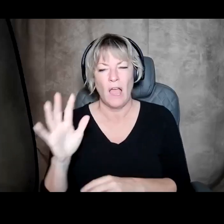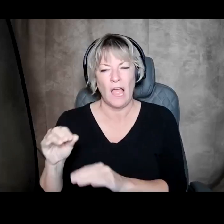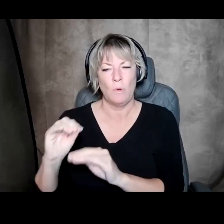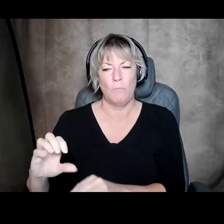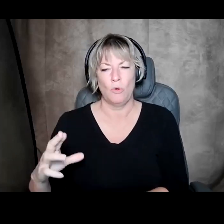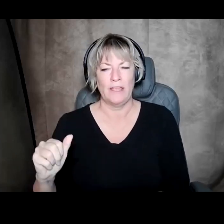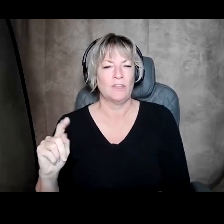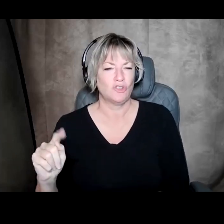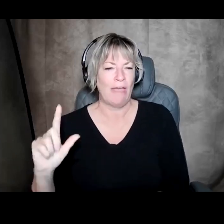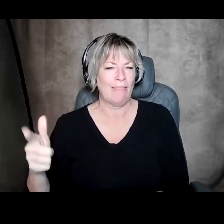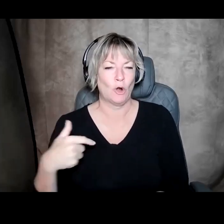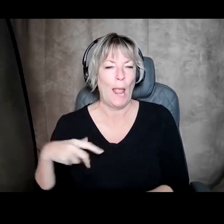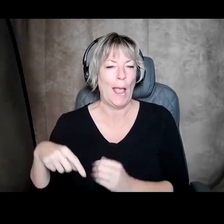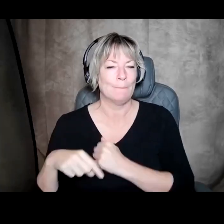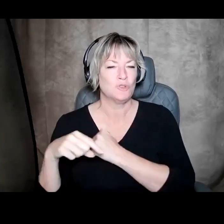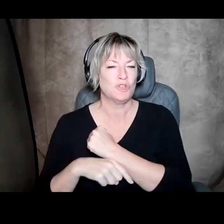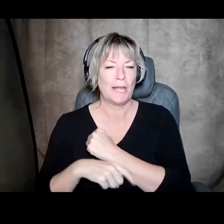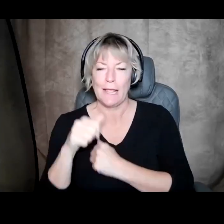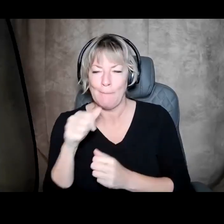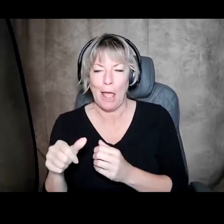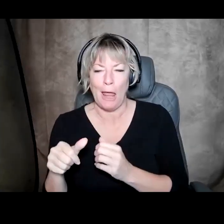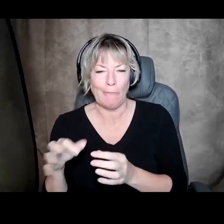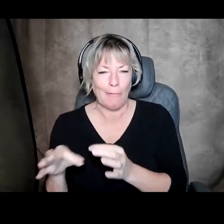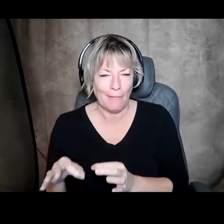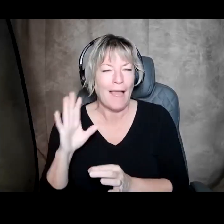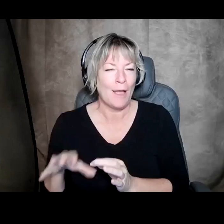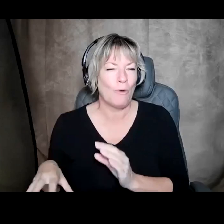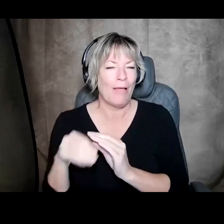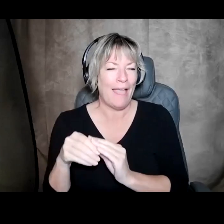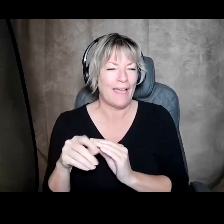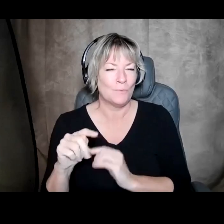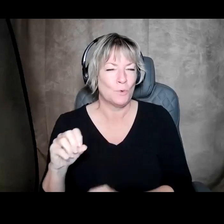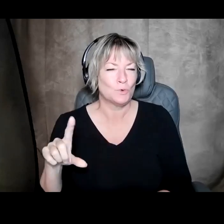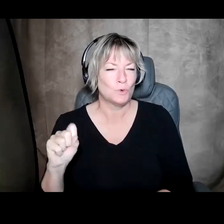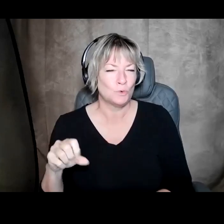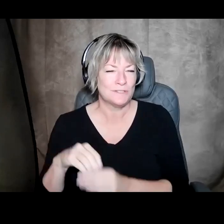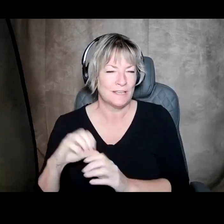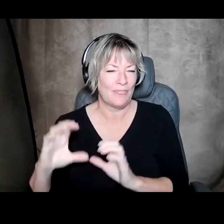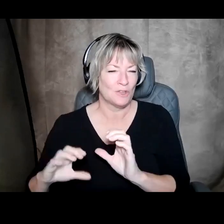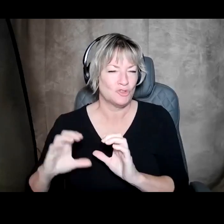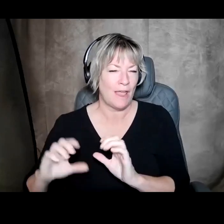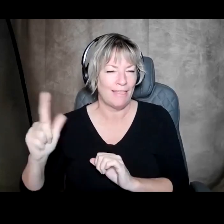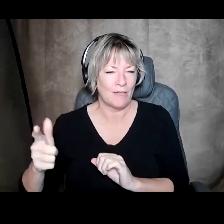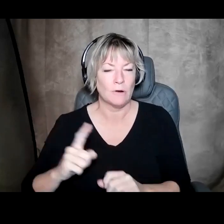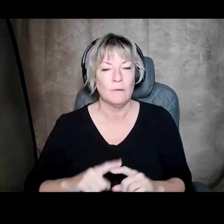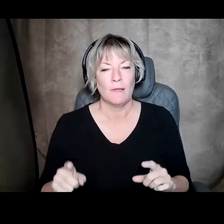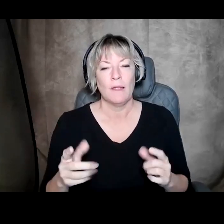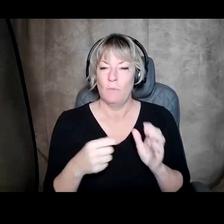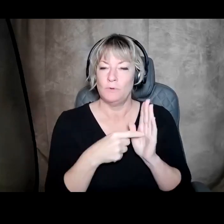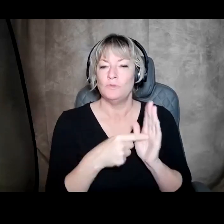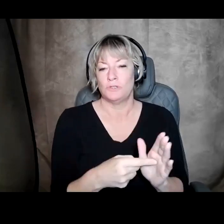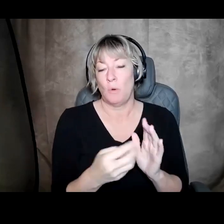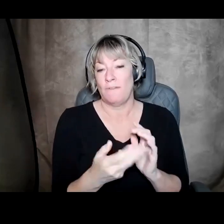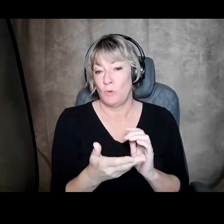I'm cheating by not talking it through. I'll add new extra tools and things in the chat later. But I want to demonstrate a